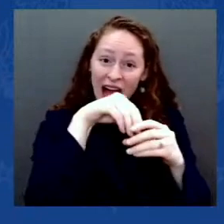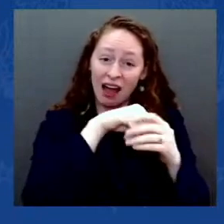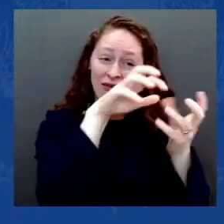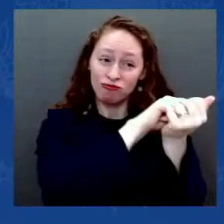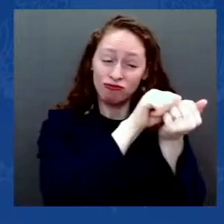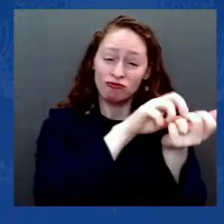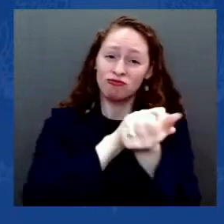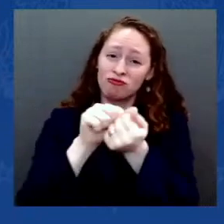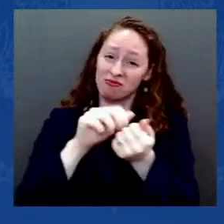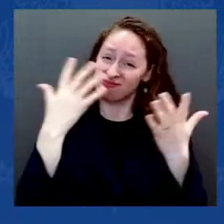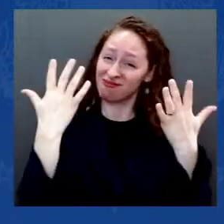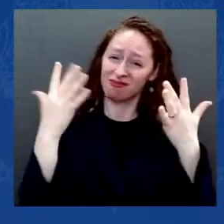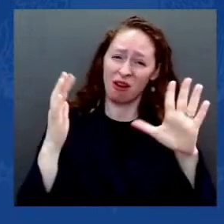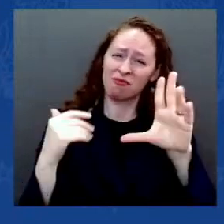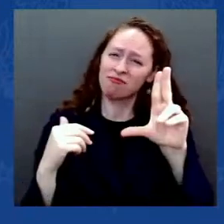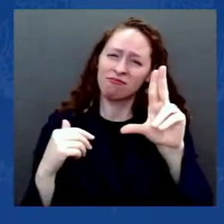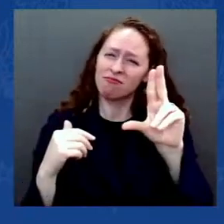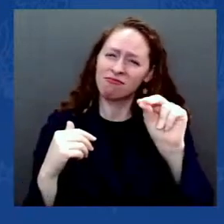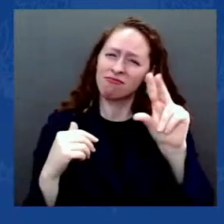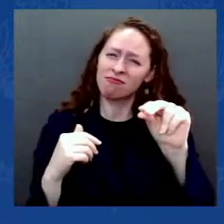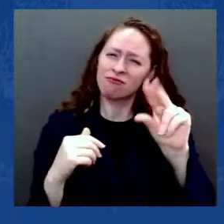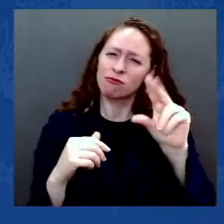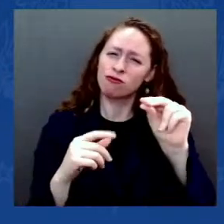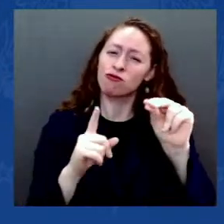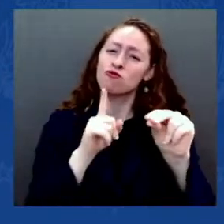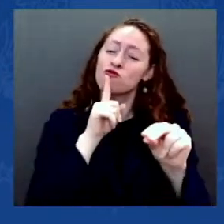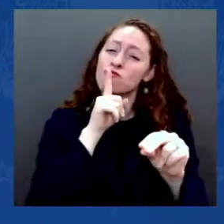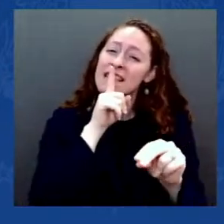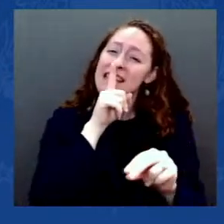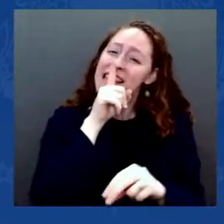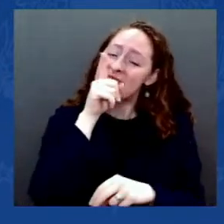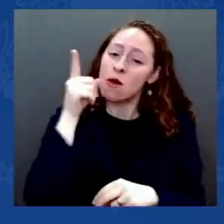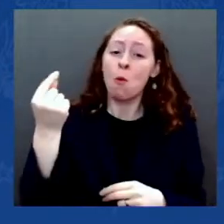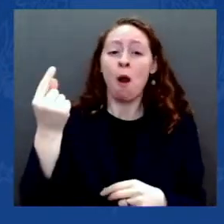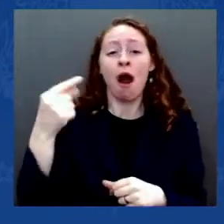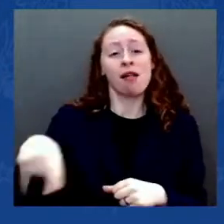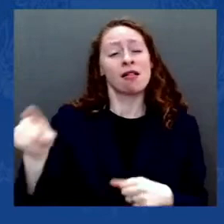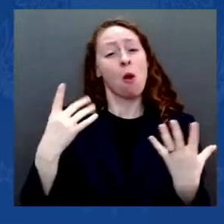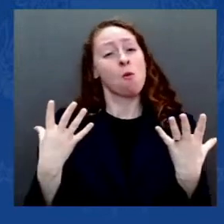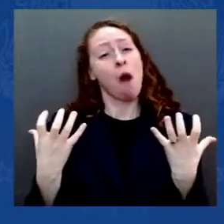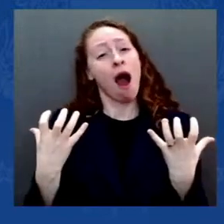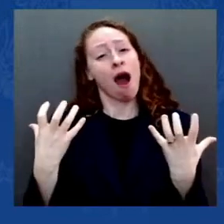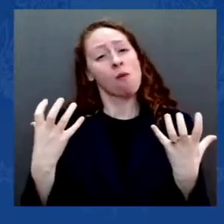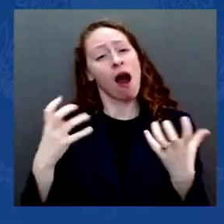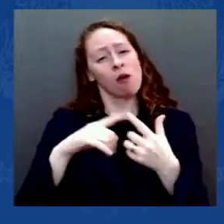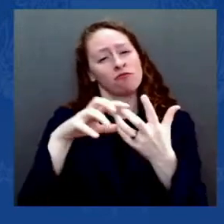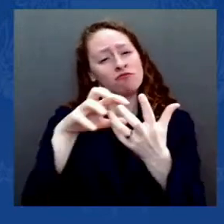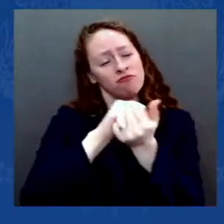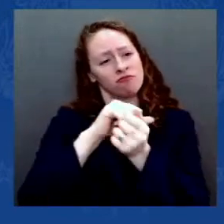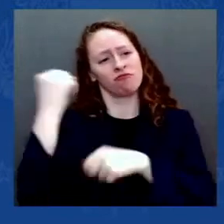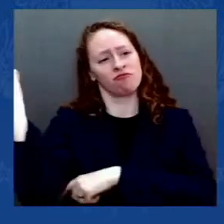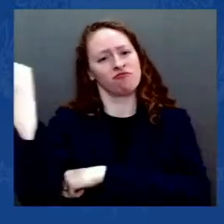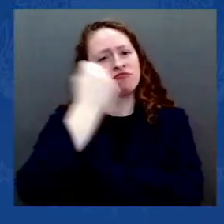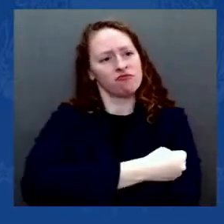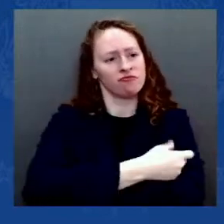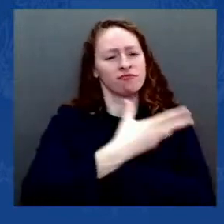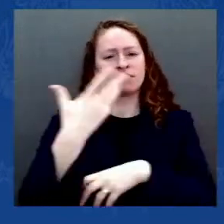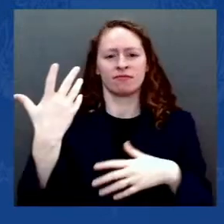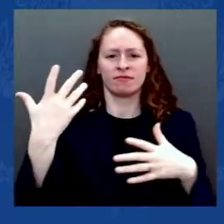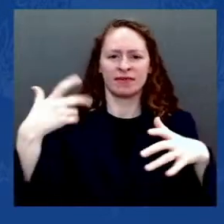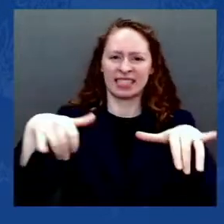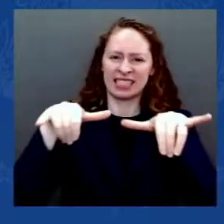were the institutions, the values, the ideals that